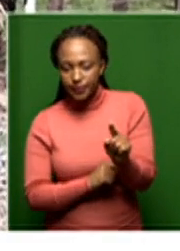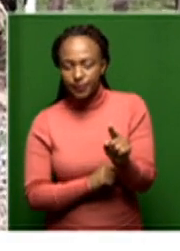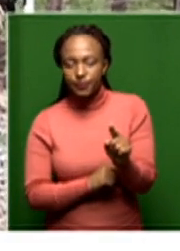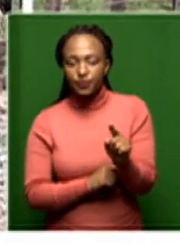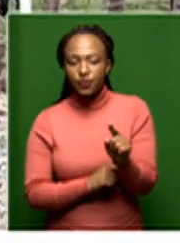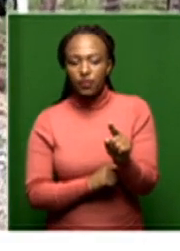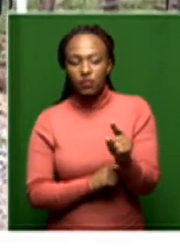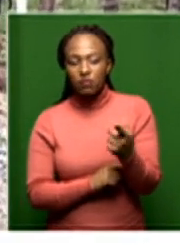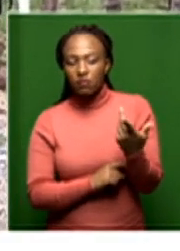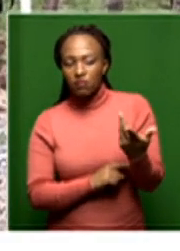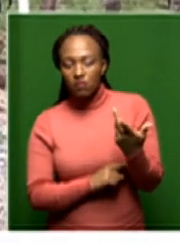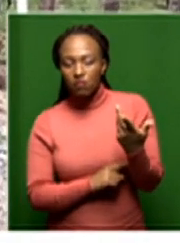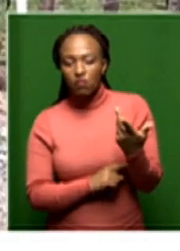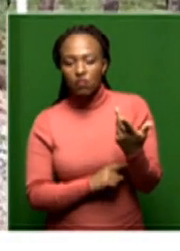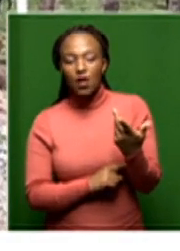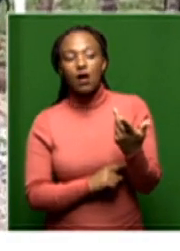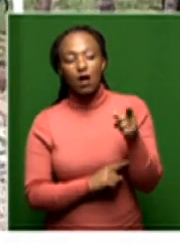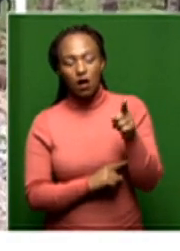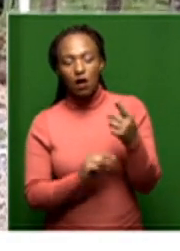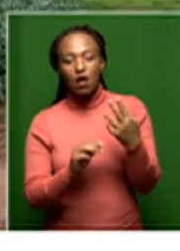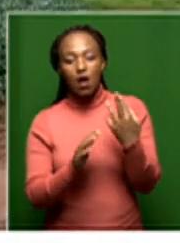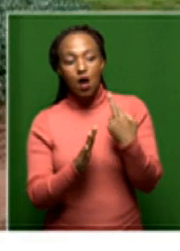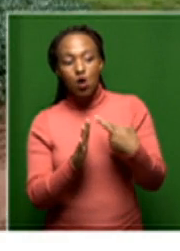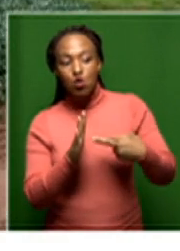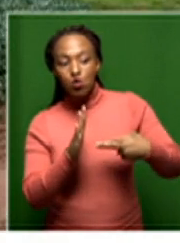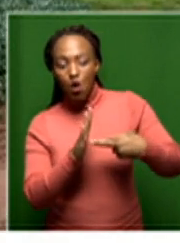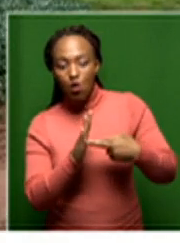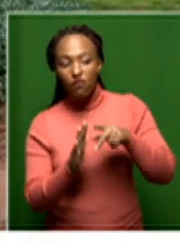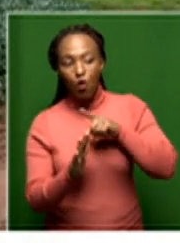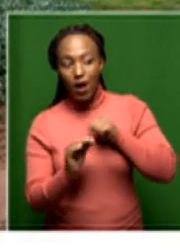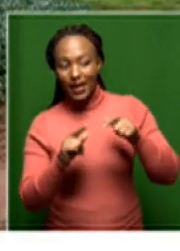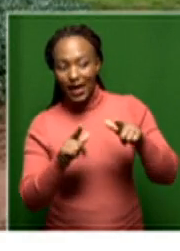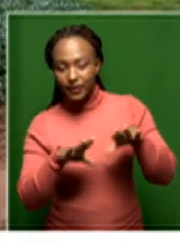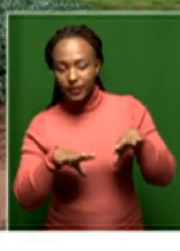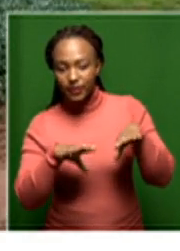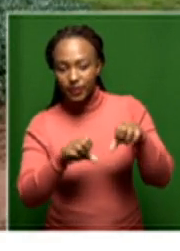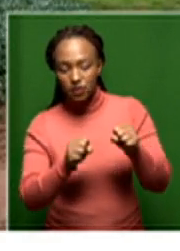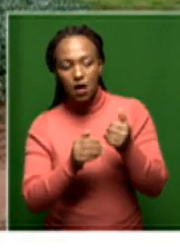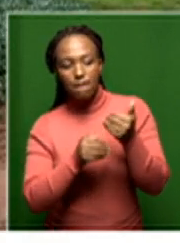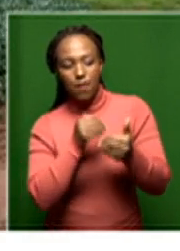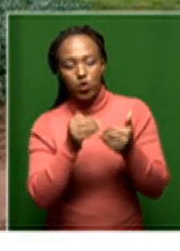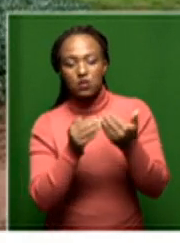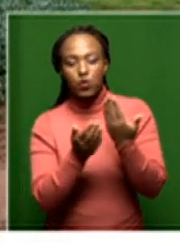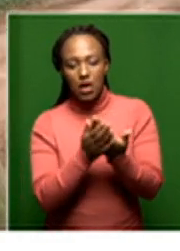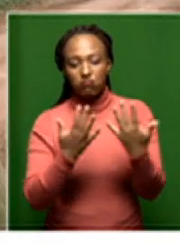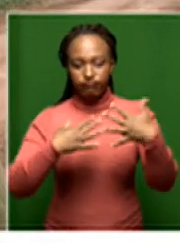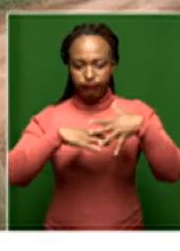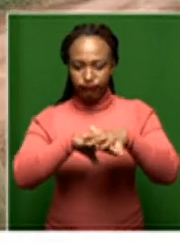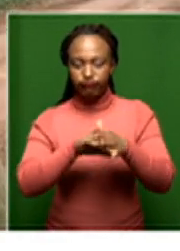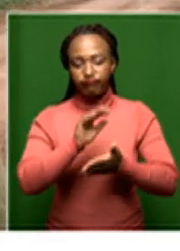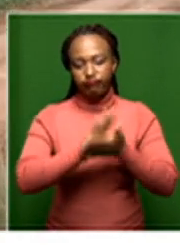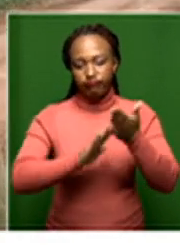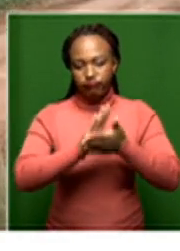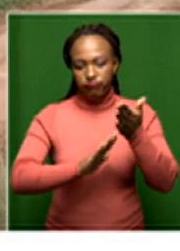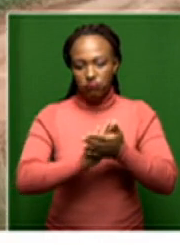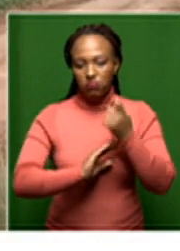that it entrenches the role of the courts. In other words, it makes the process to be administered through